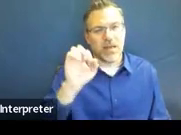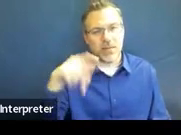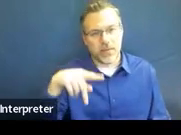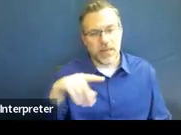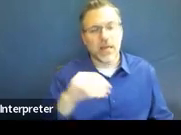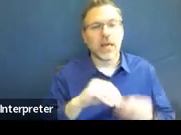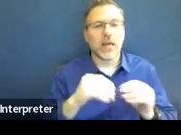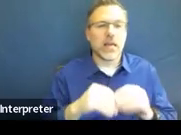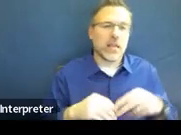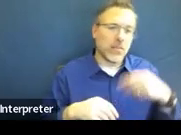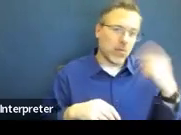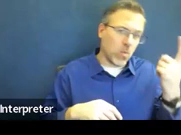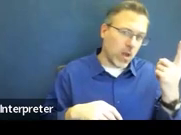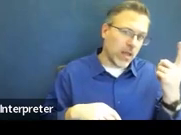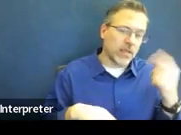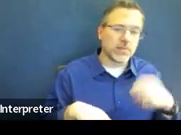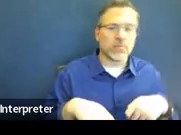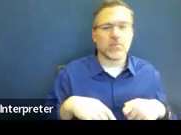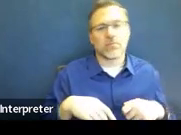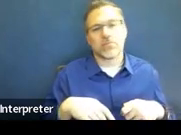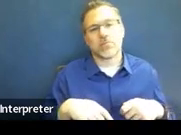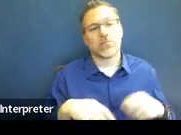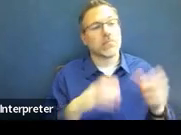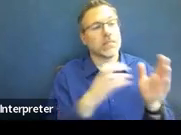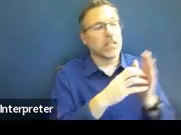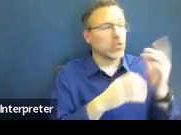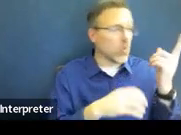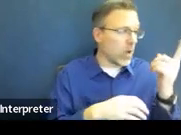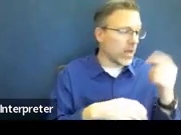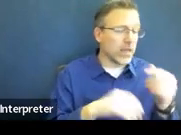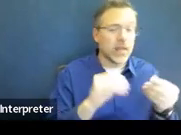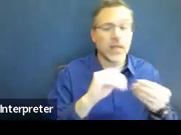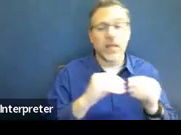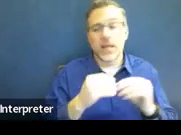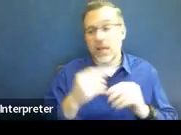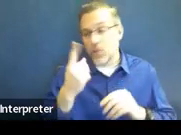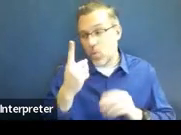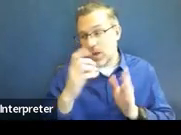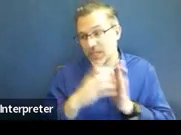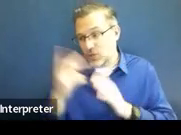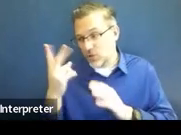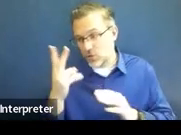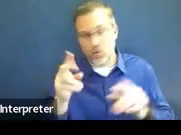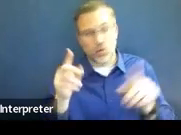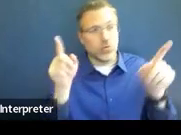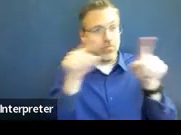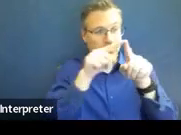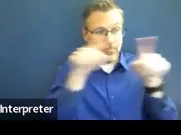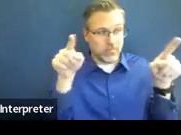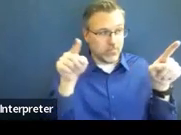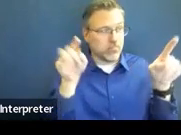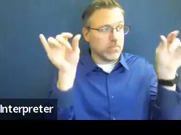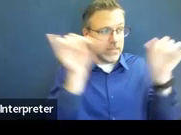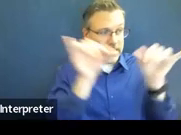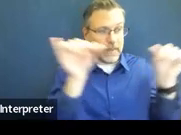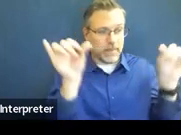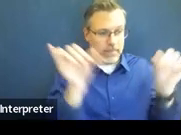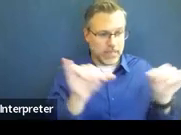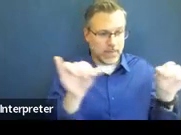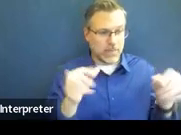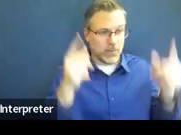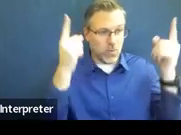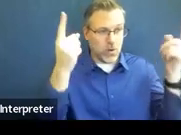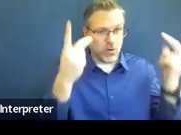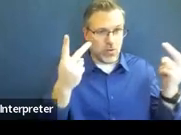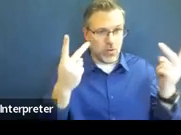one from section one and two to two and so on. At least that's how I would like to set it up. If you have